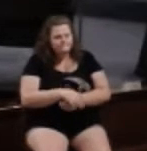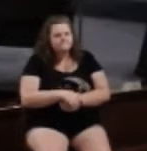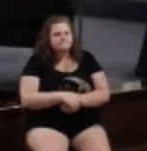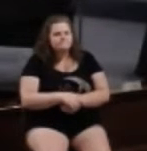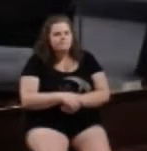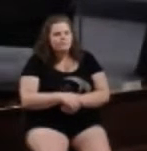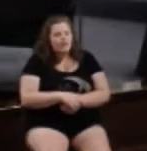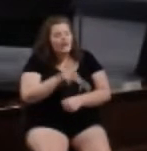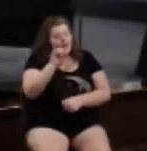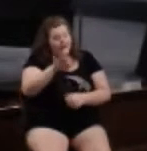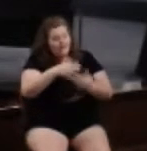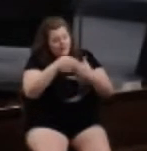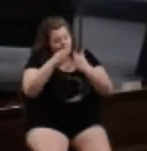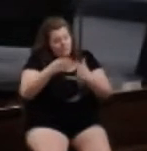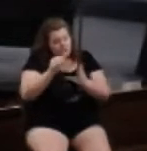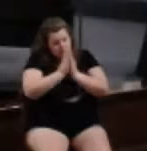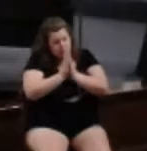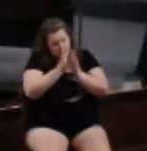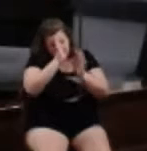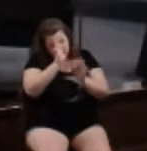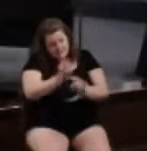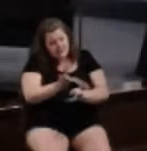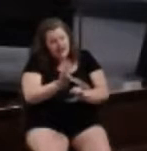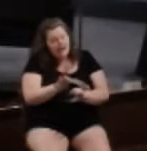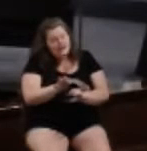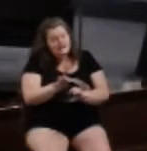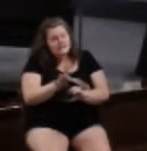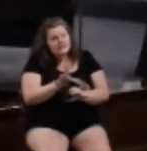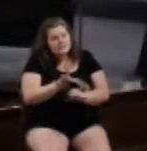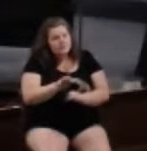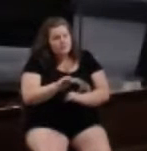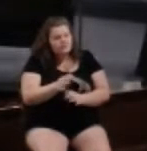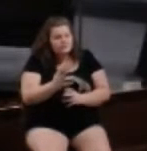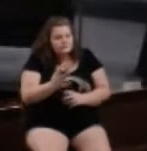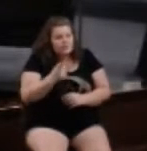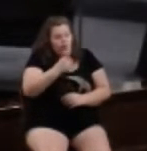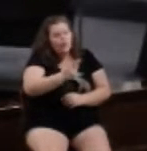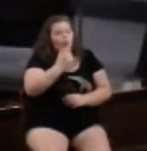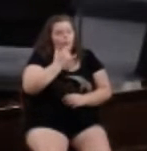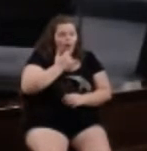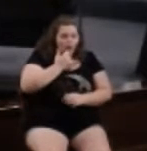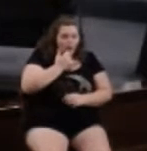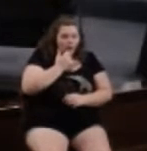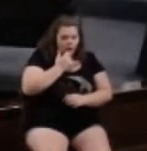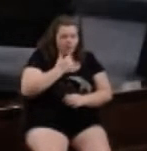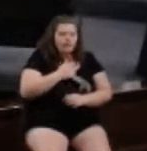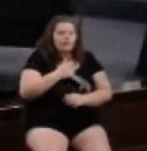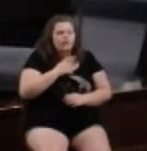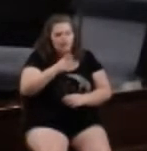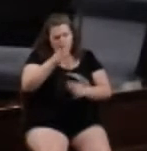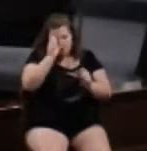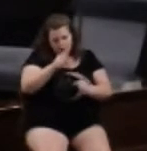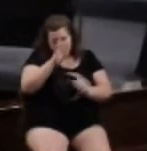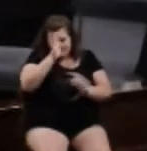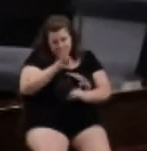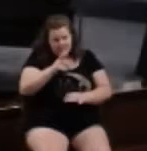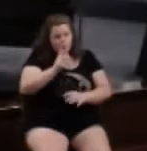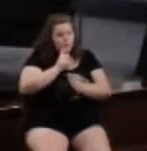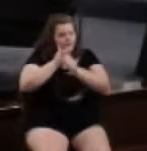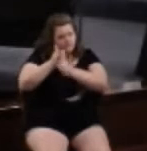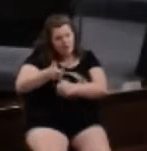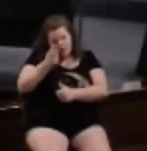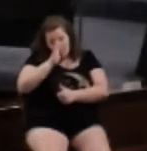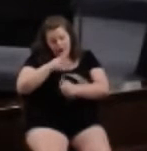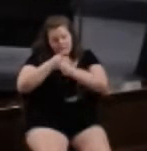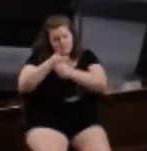And if the leadership in prayer decides that you're on the wrong side of the issue, you can decide that you will follow God and